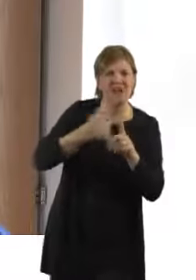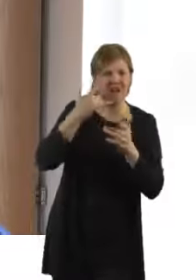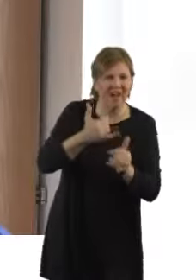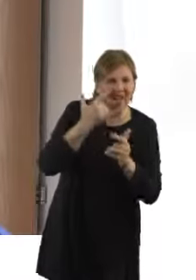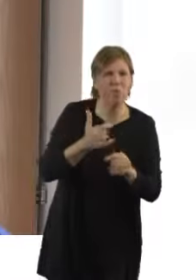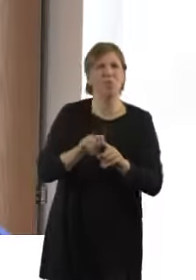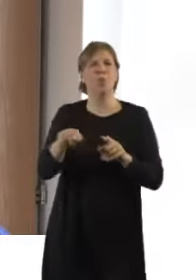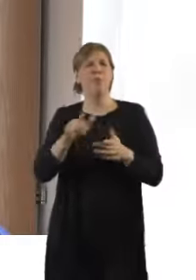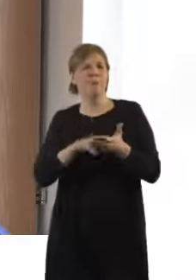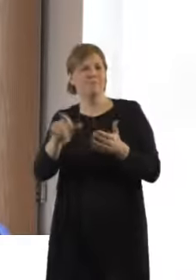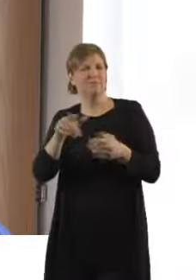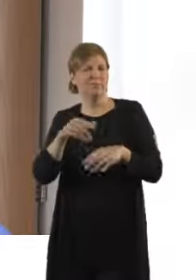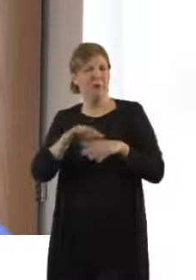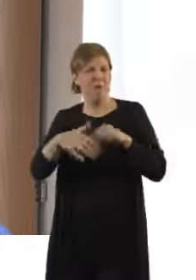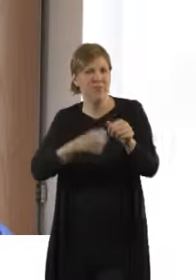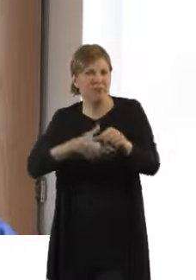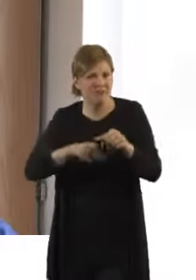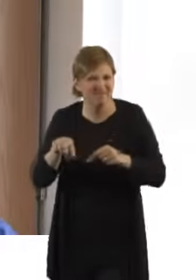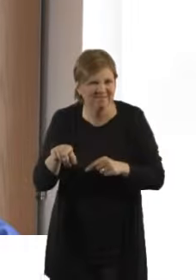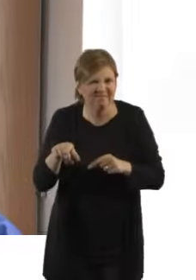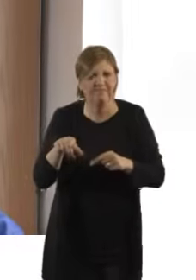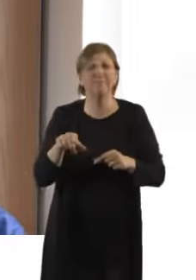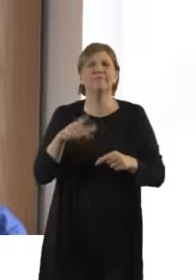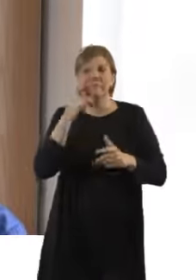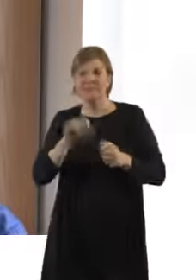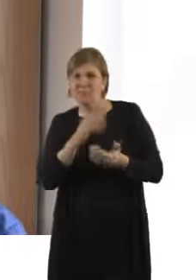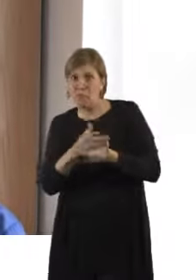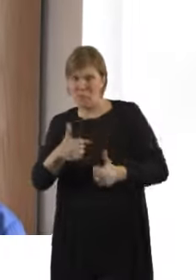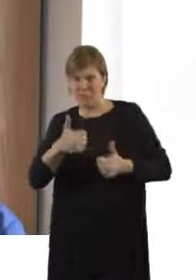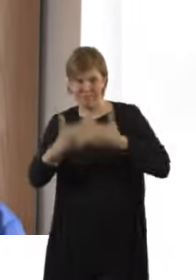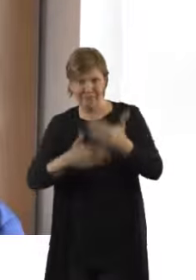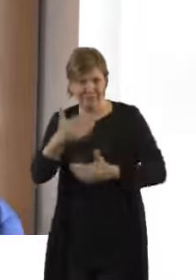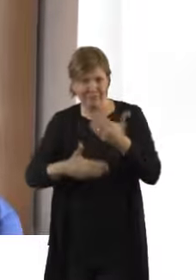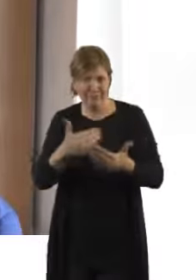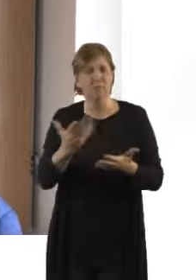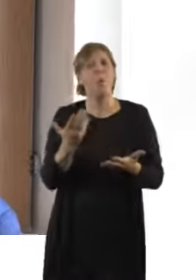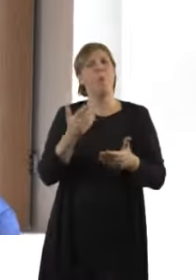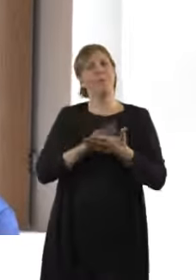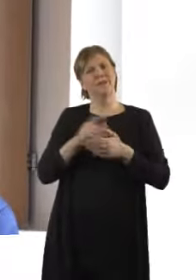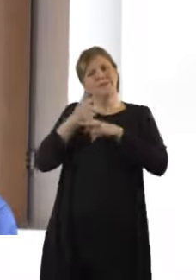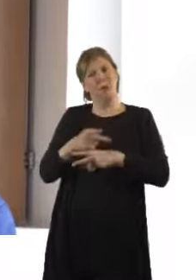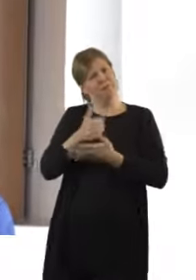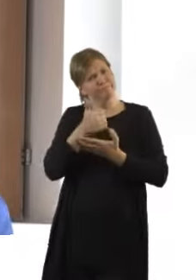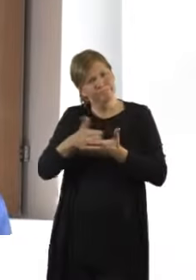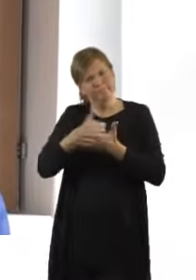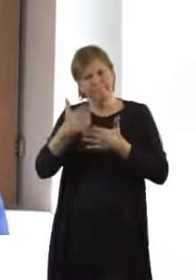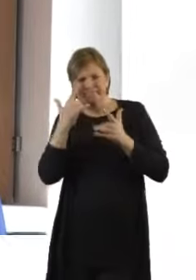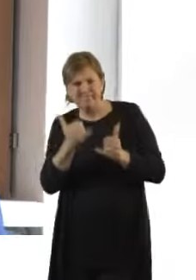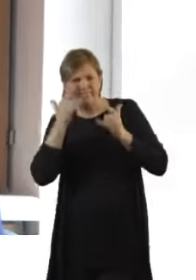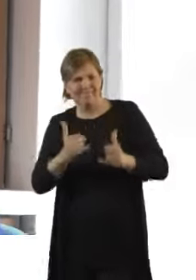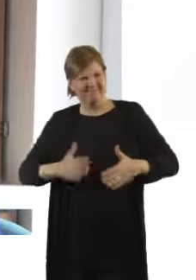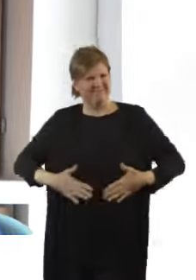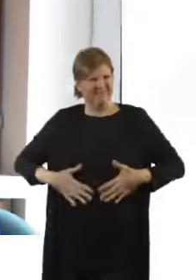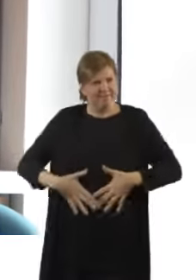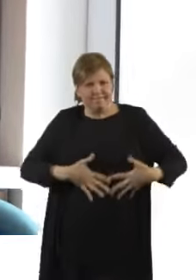check mum's blood pressure just to make sure she's alright. Regularly, the midwife will check mum's tummy to make sure that her womb is nice and